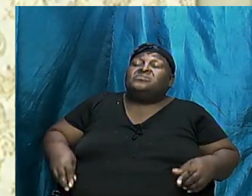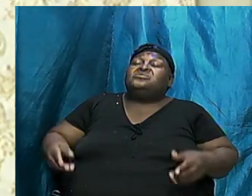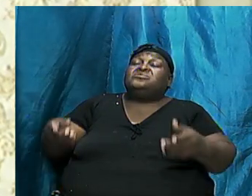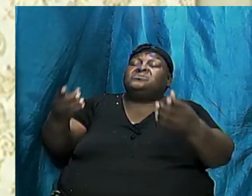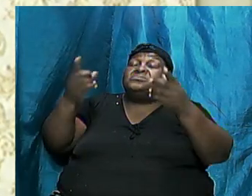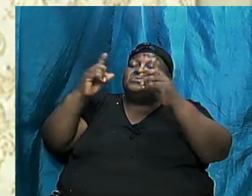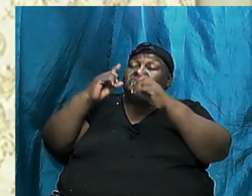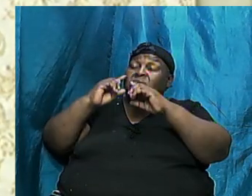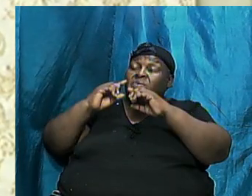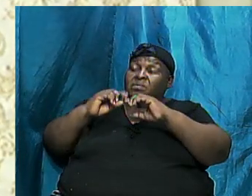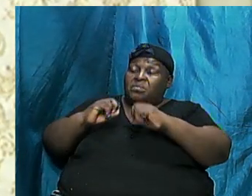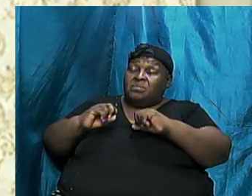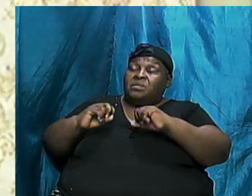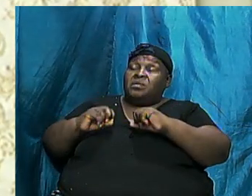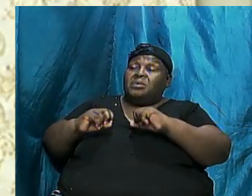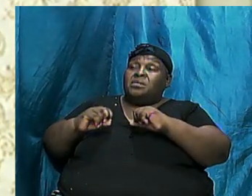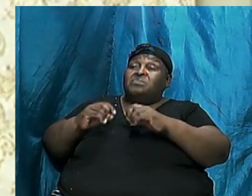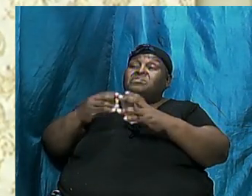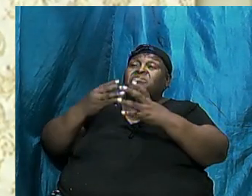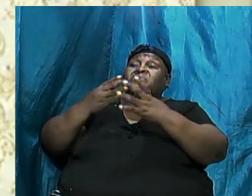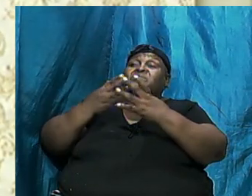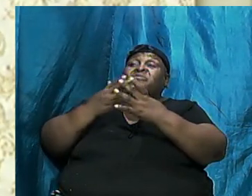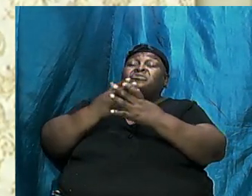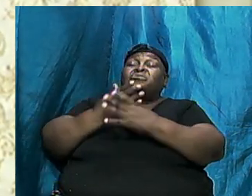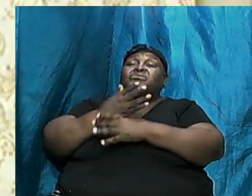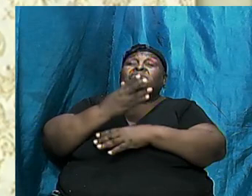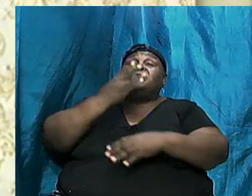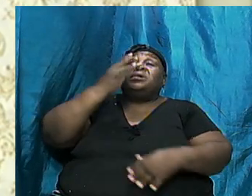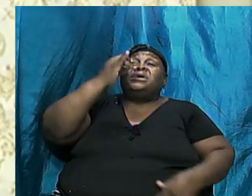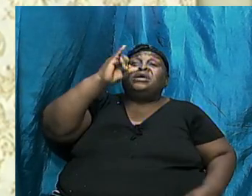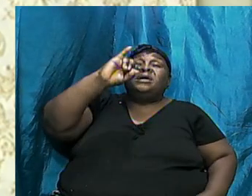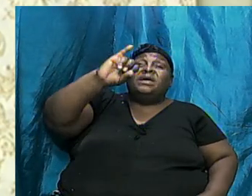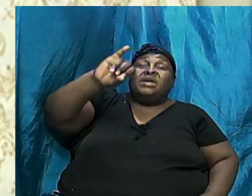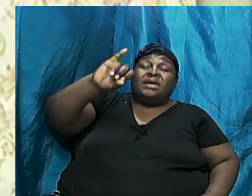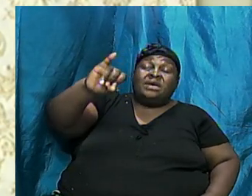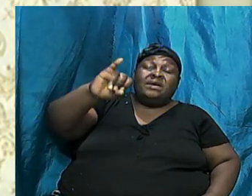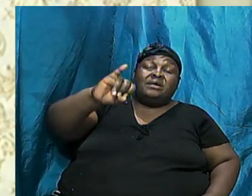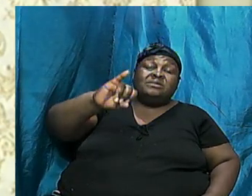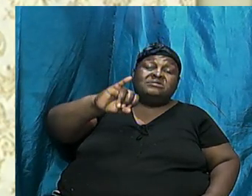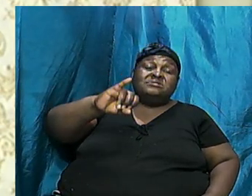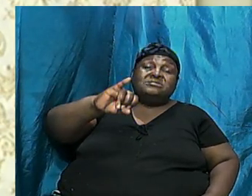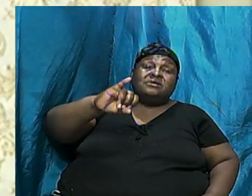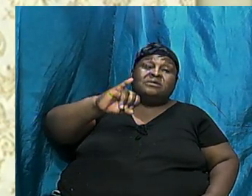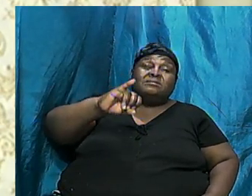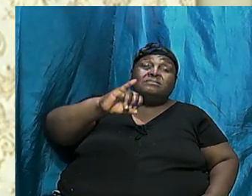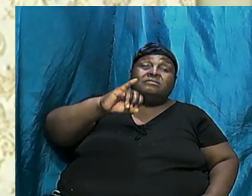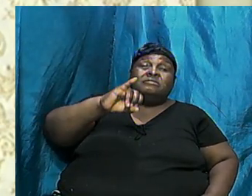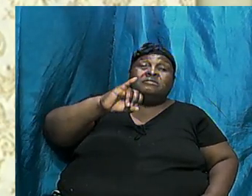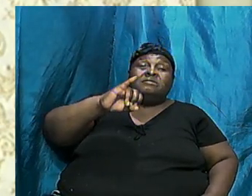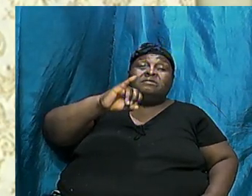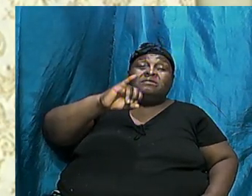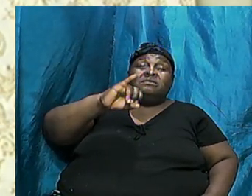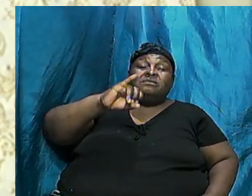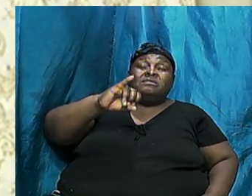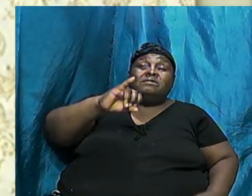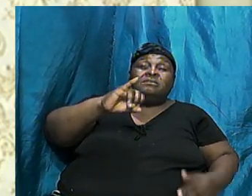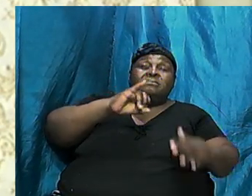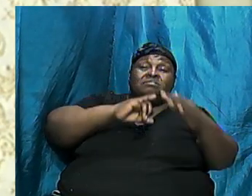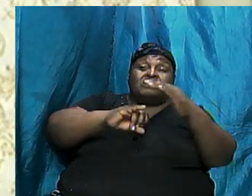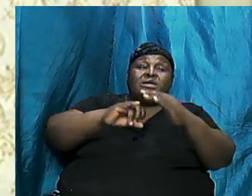But Through Isaac But They Are Both Abraham's